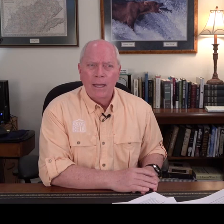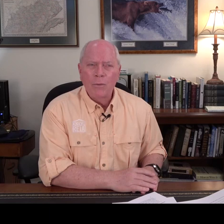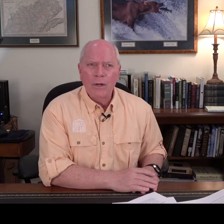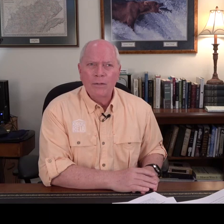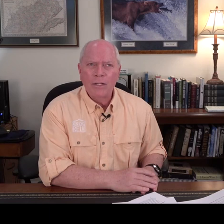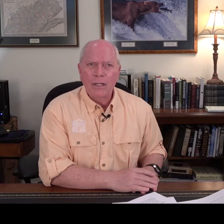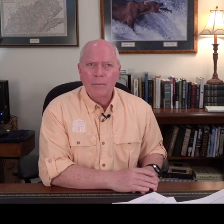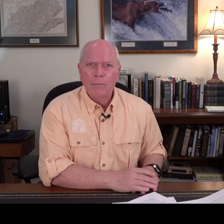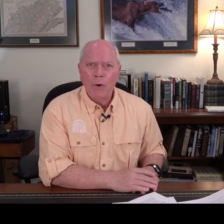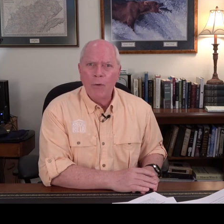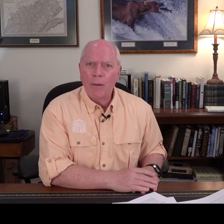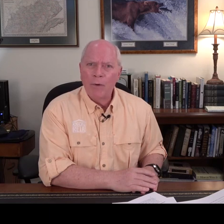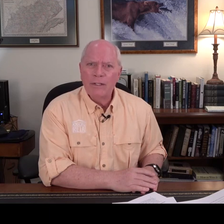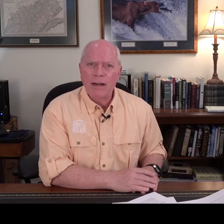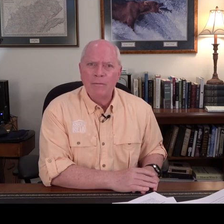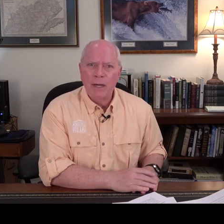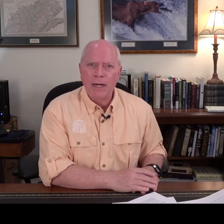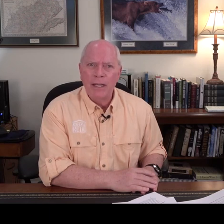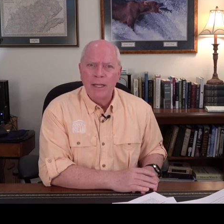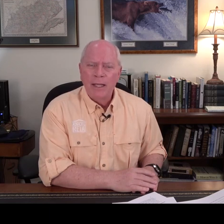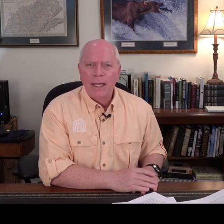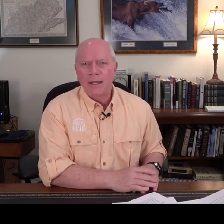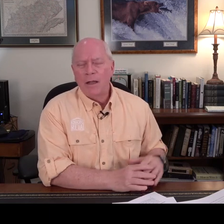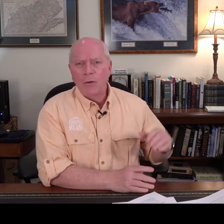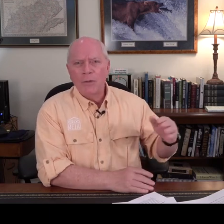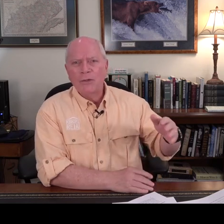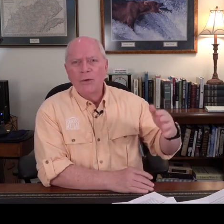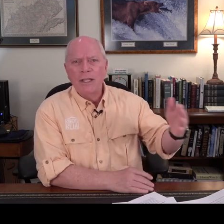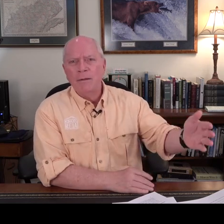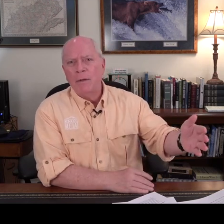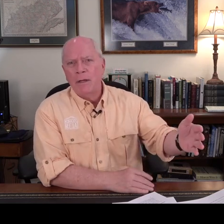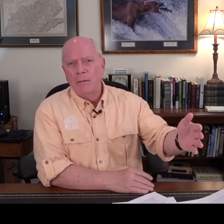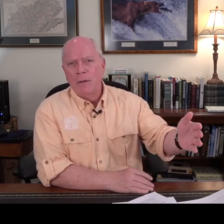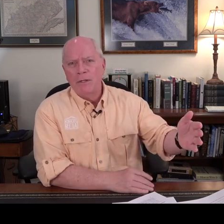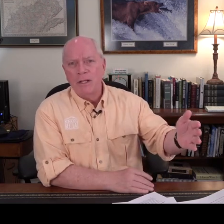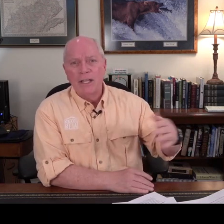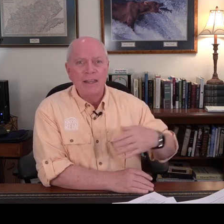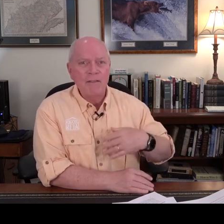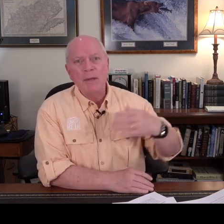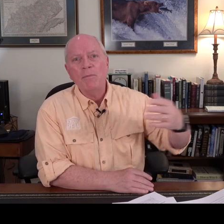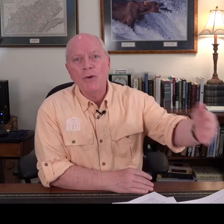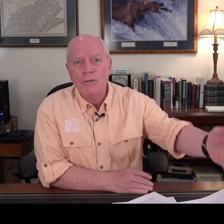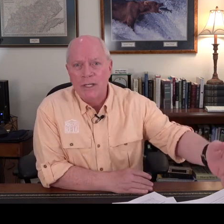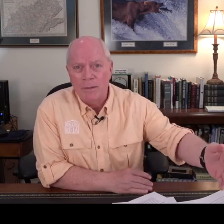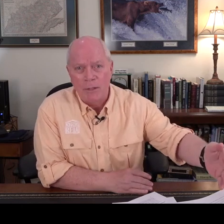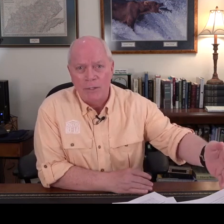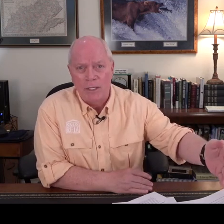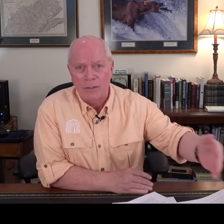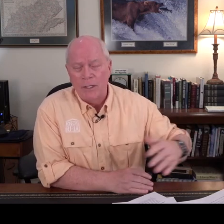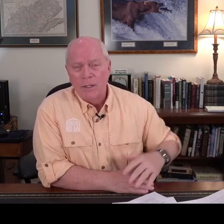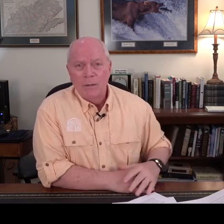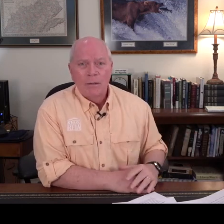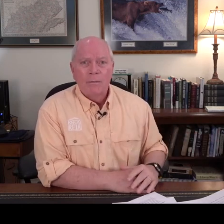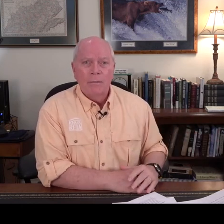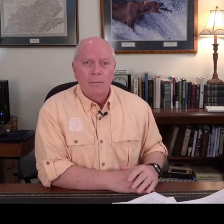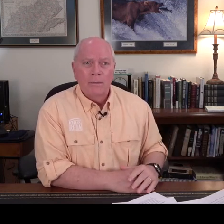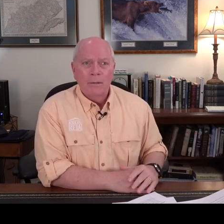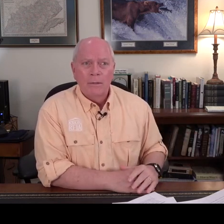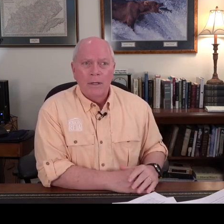and once the program runs out of money and the homeless are in the motels and they've been moved into the motels